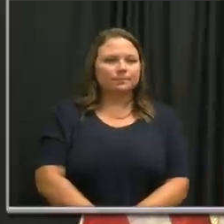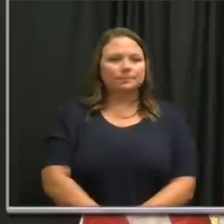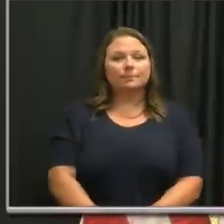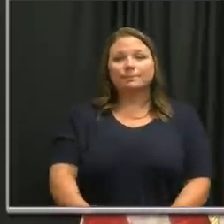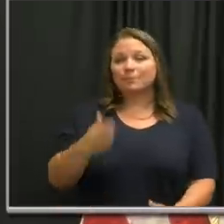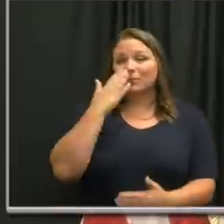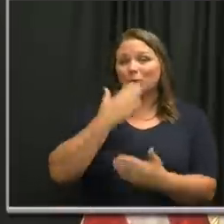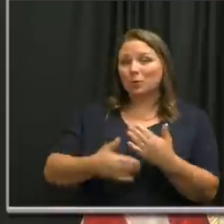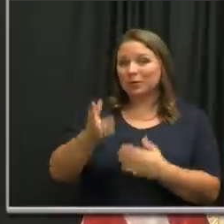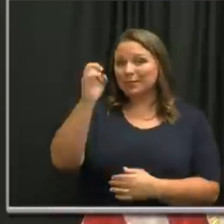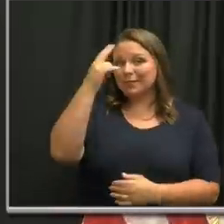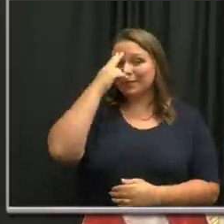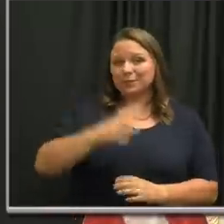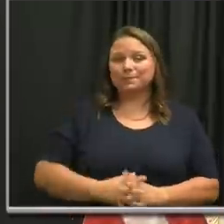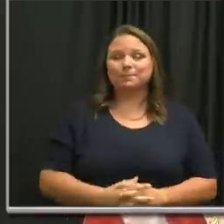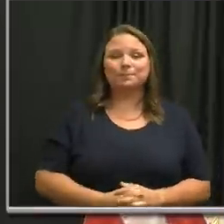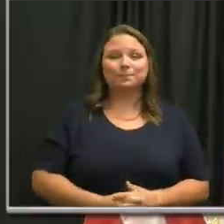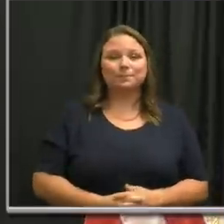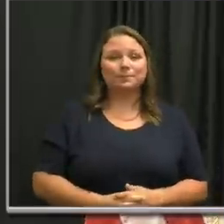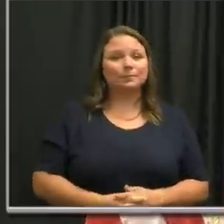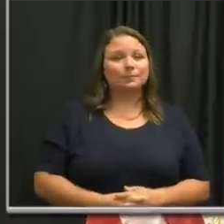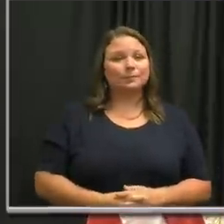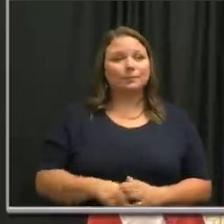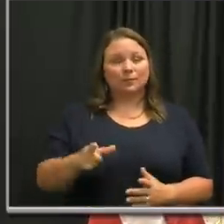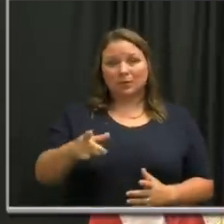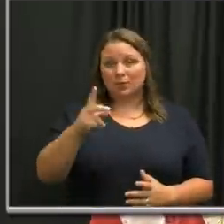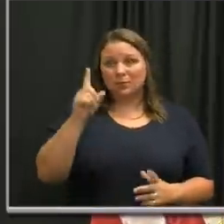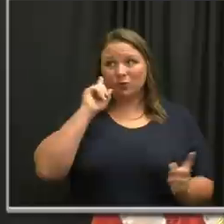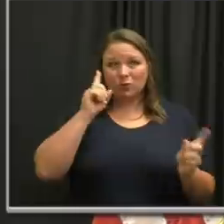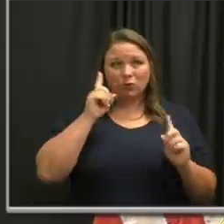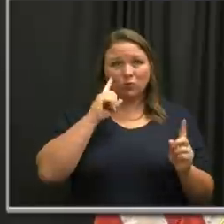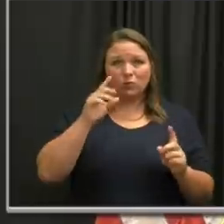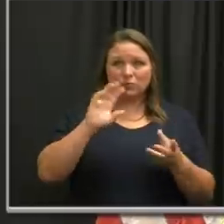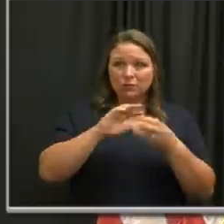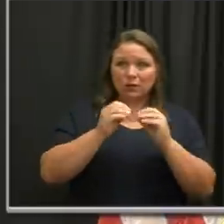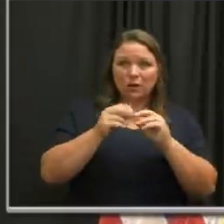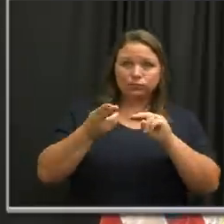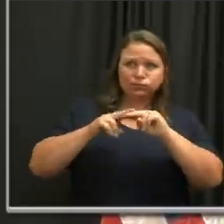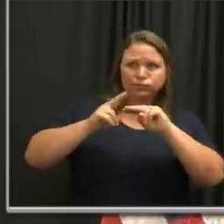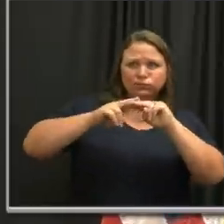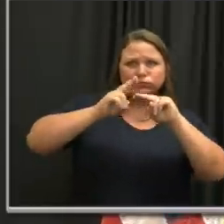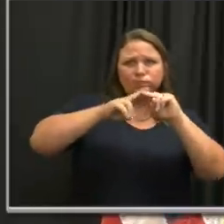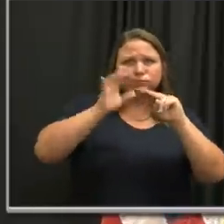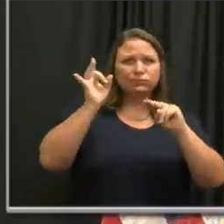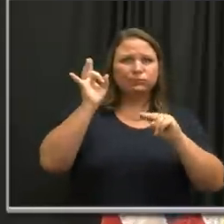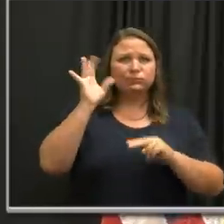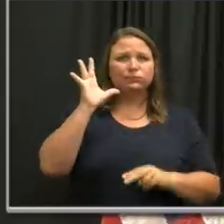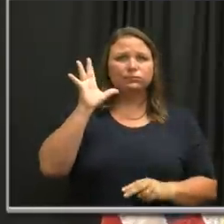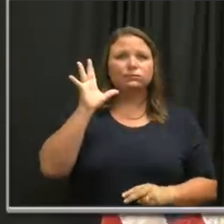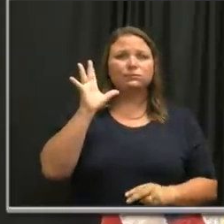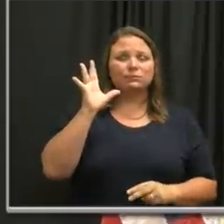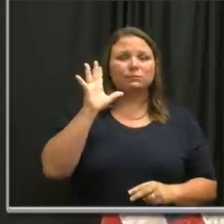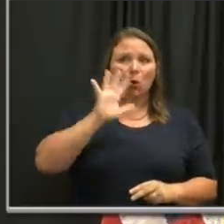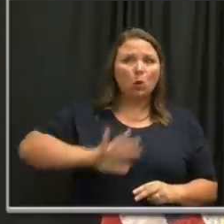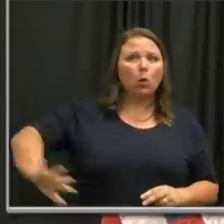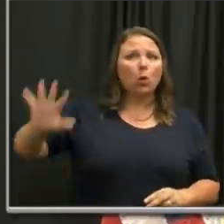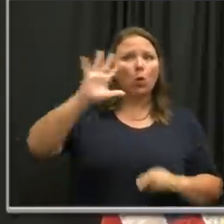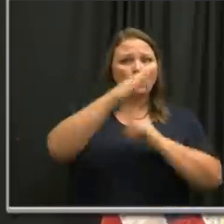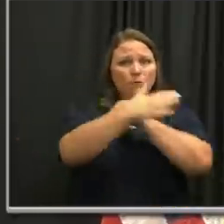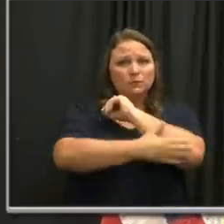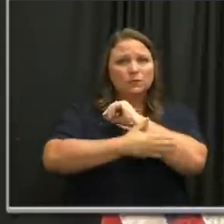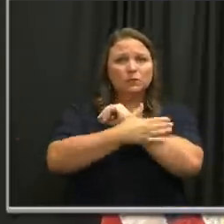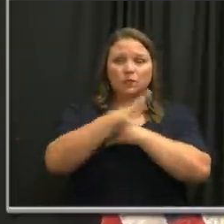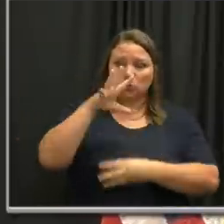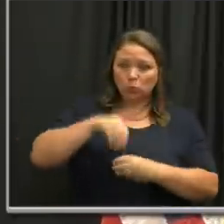Good morning, Nashville. As you've heard, record numbers of COVID-19 cases are being reported in cities all around the country,